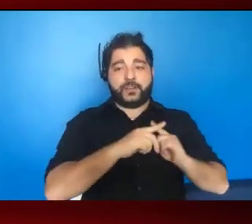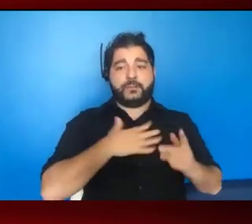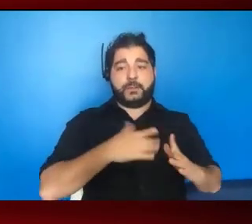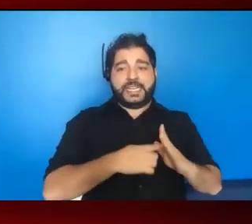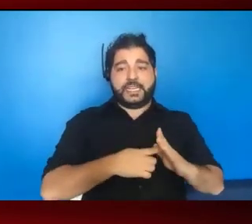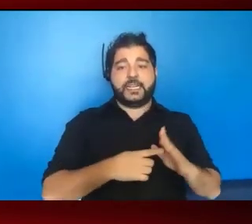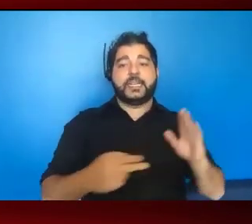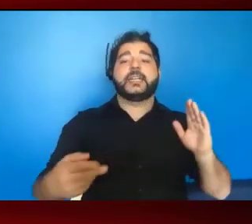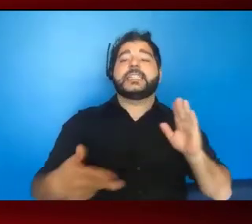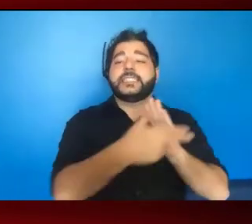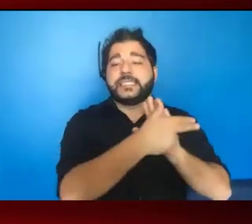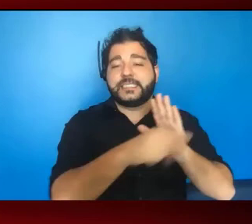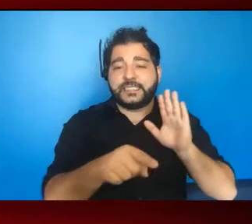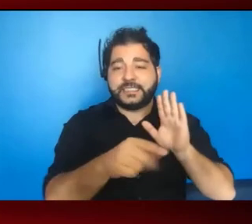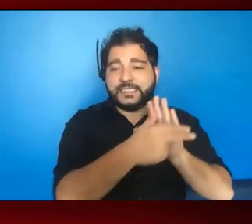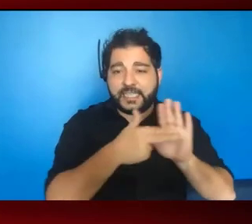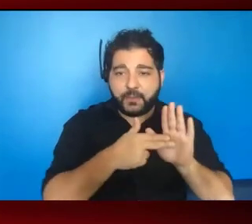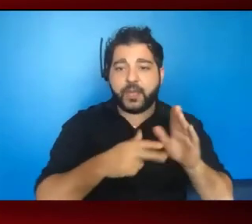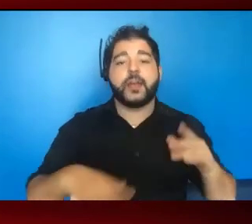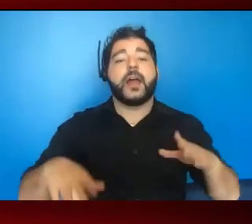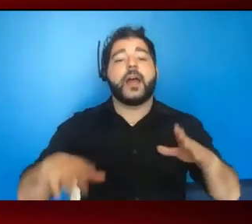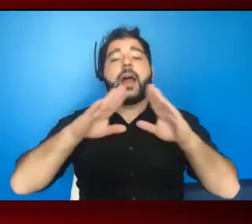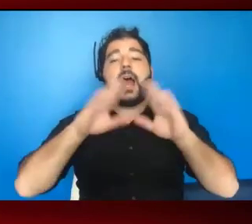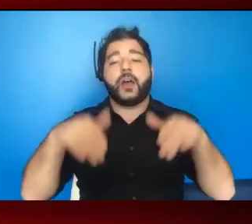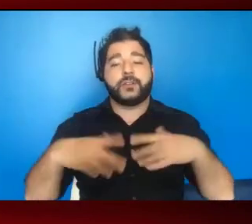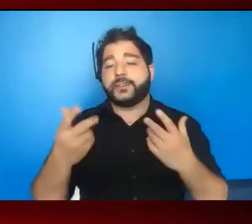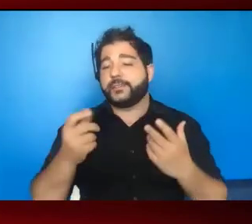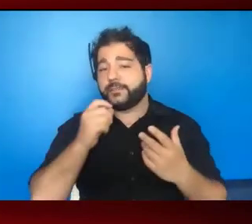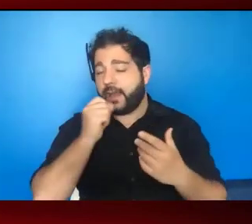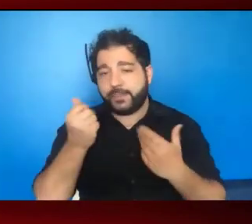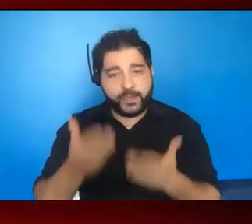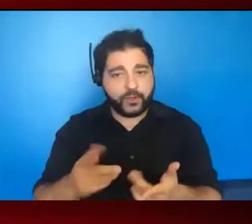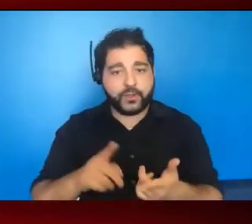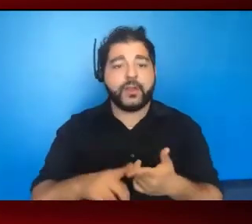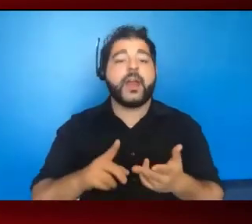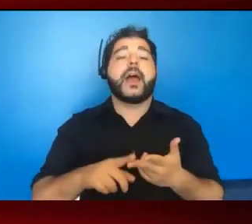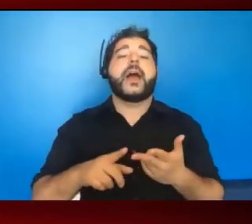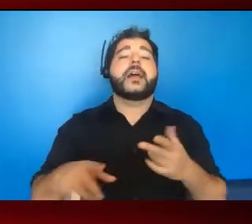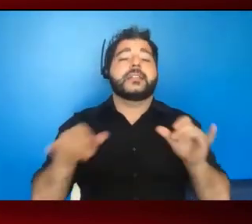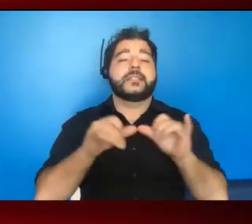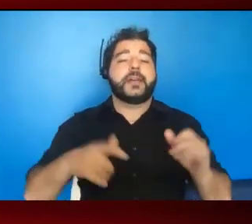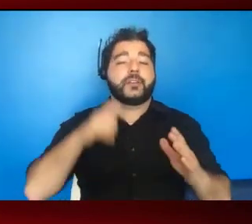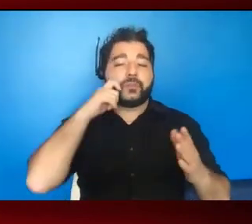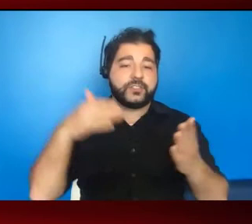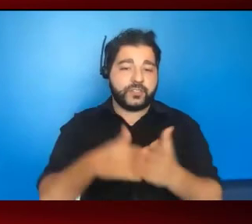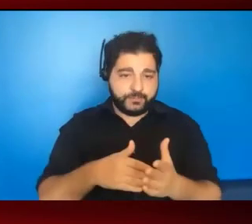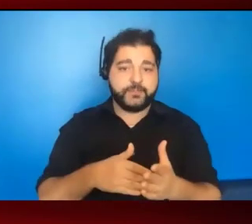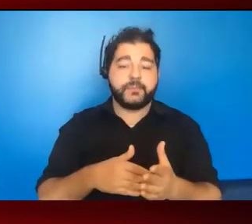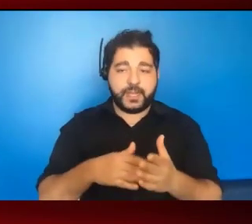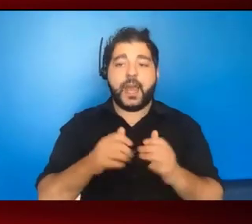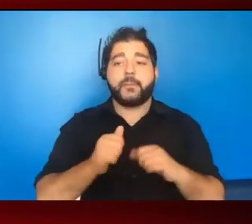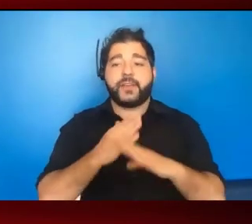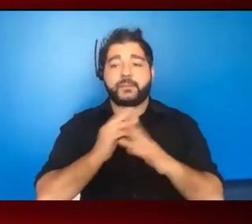Stigma, housing insecurity, and systemic racism can influence how people access HIV prevention and treatment services.